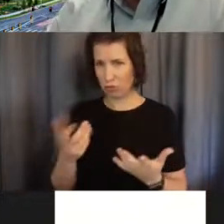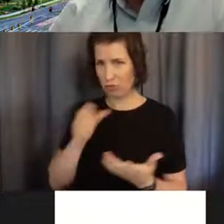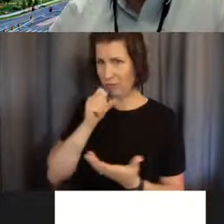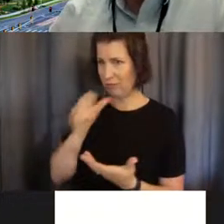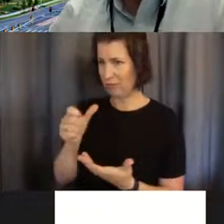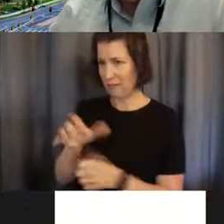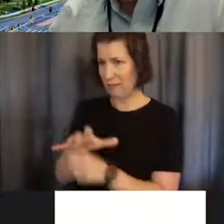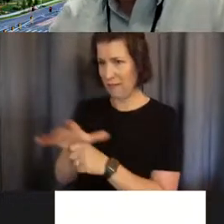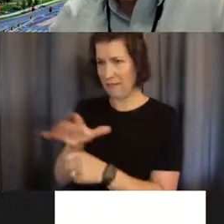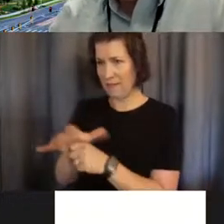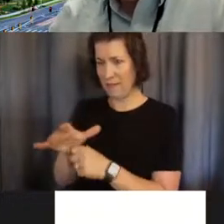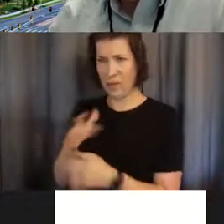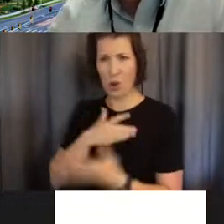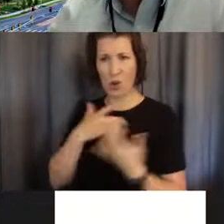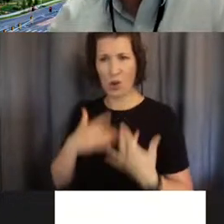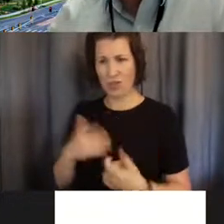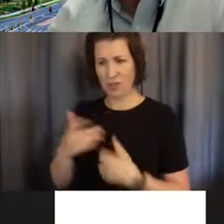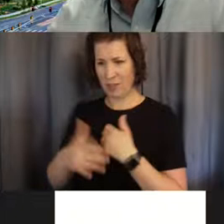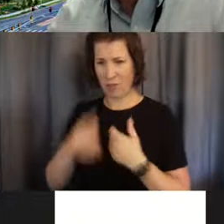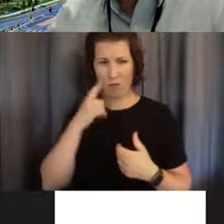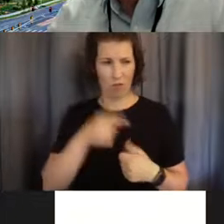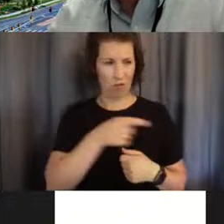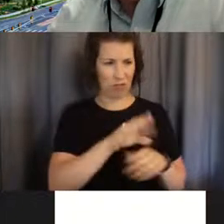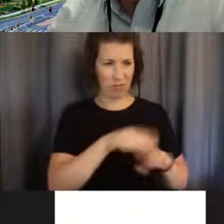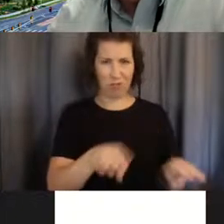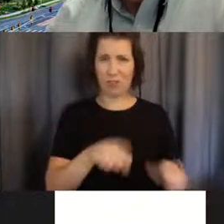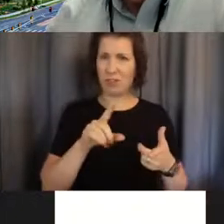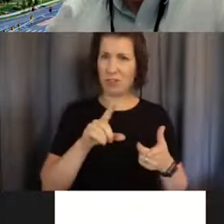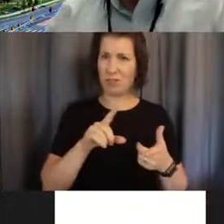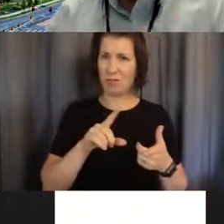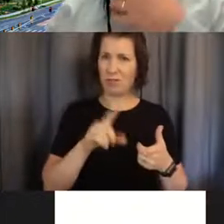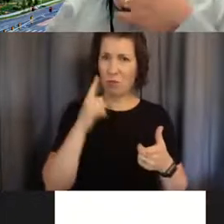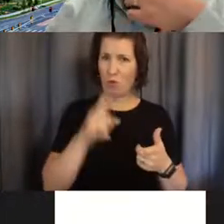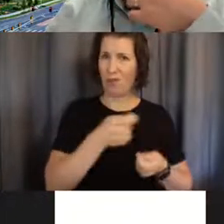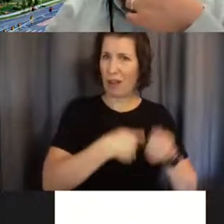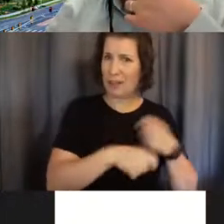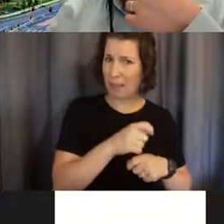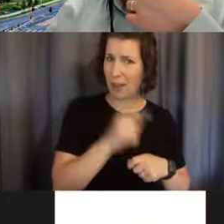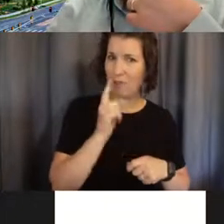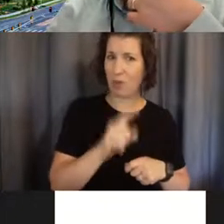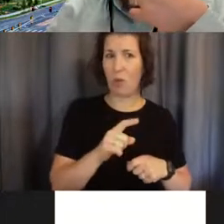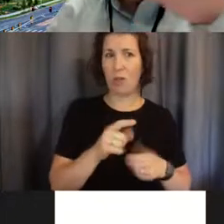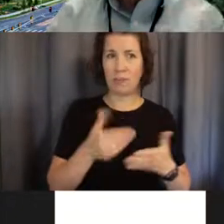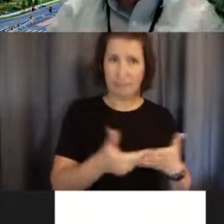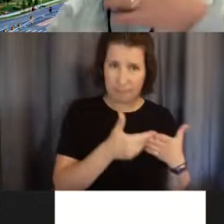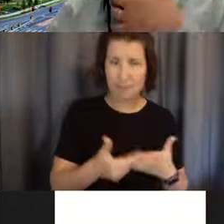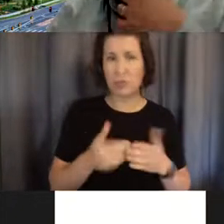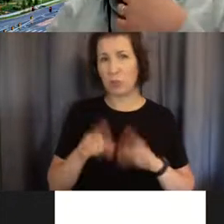transplants for young children and infants. So there, yeah.